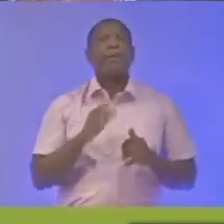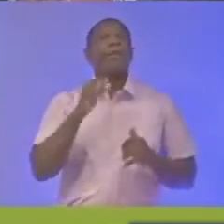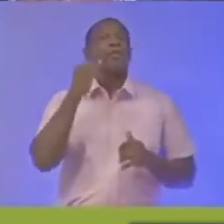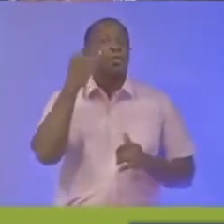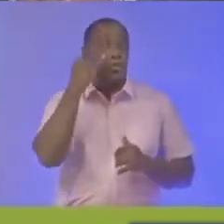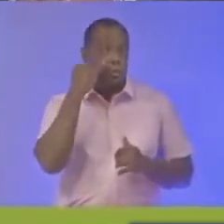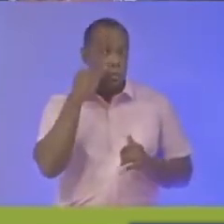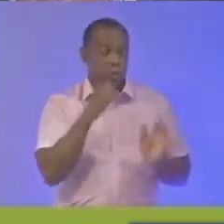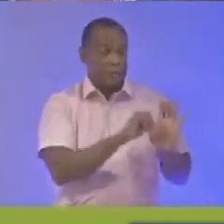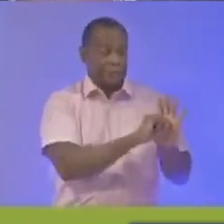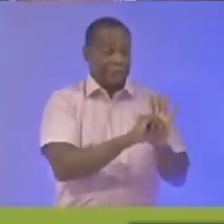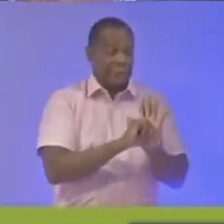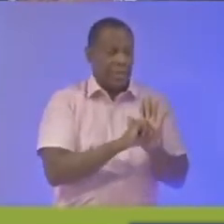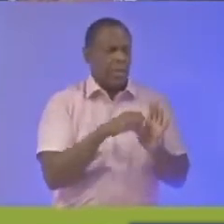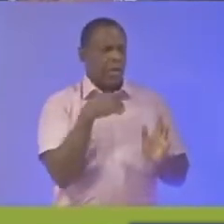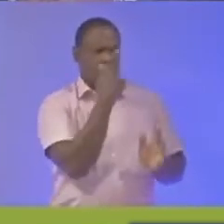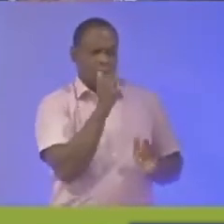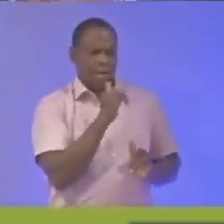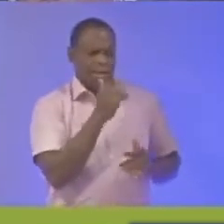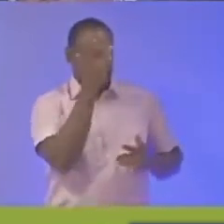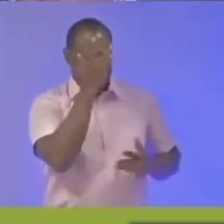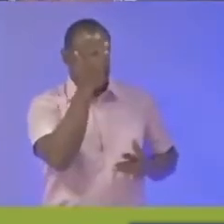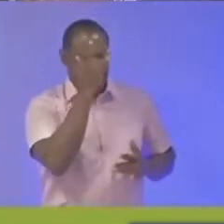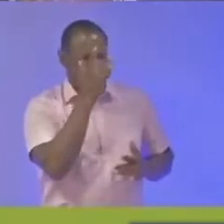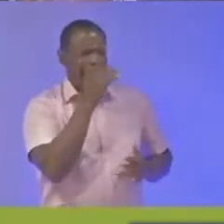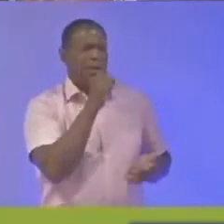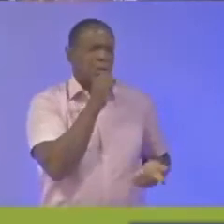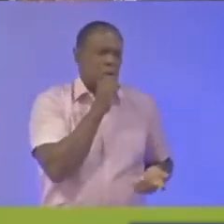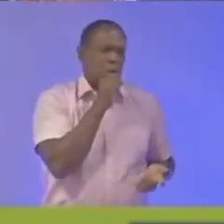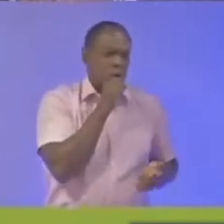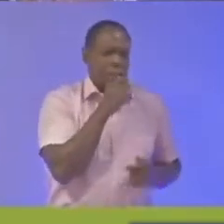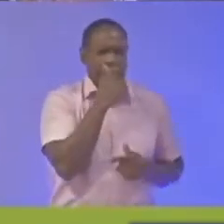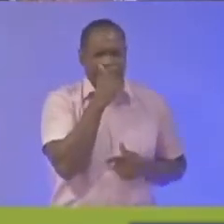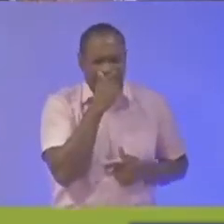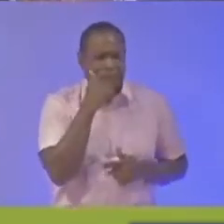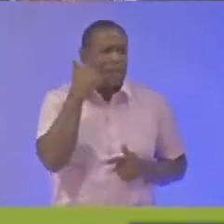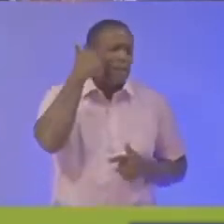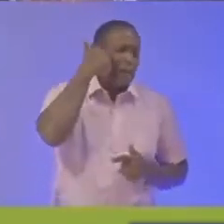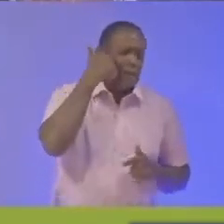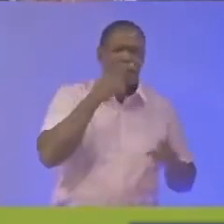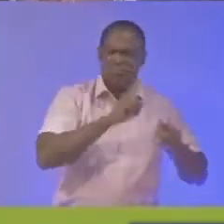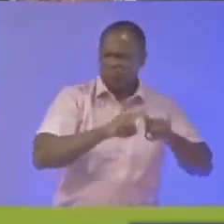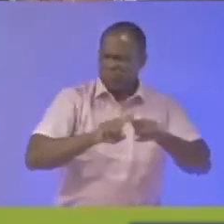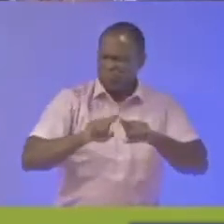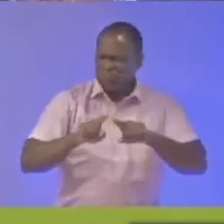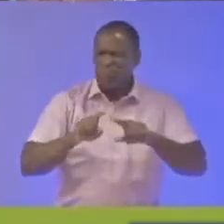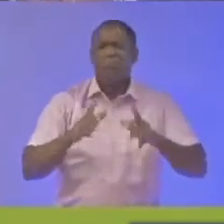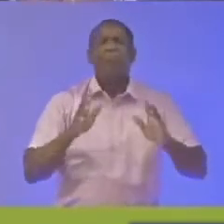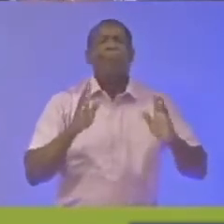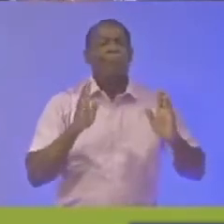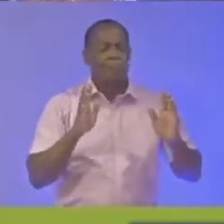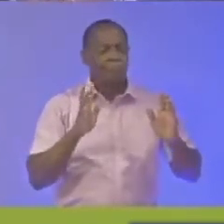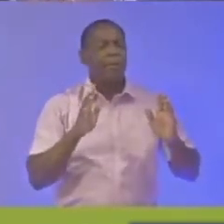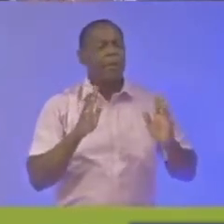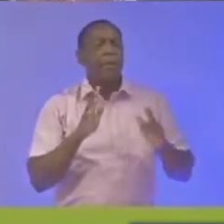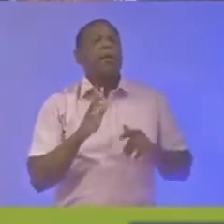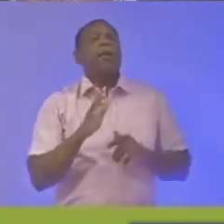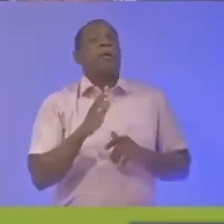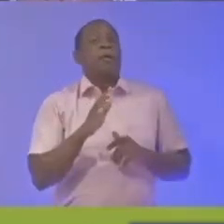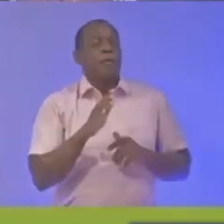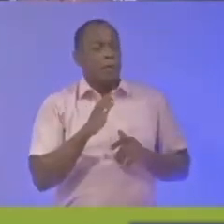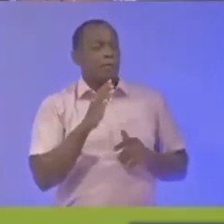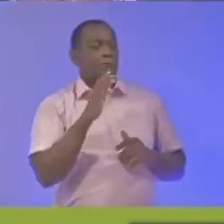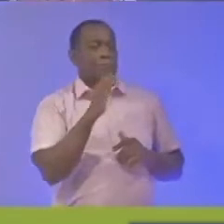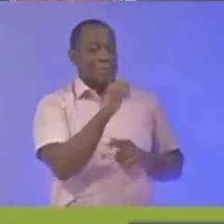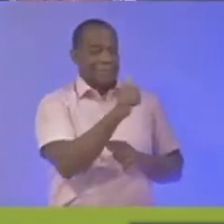all the way up to severe cases persons will be discharged and we're looking at a minimum of 10 days after the first had symptoms